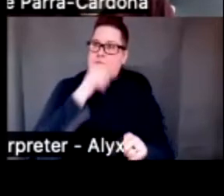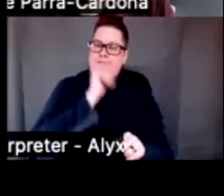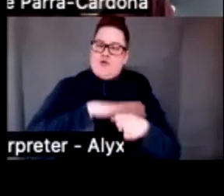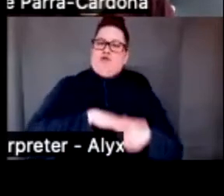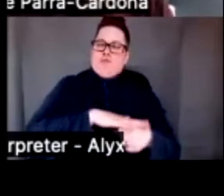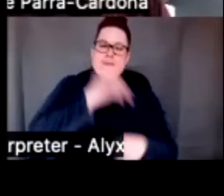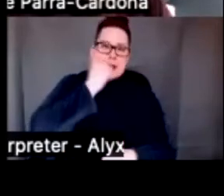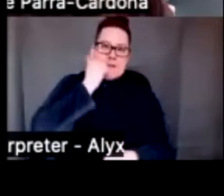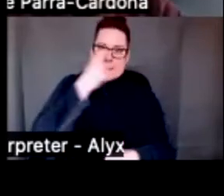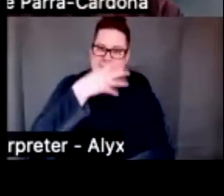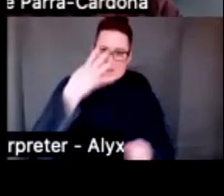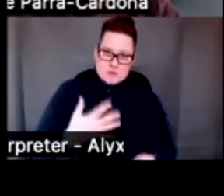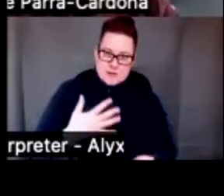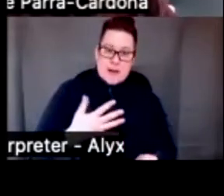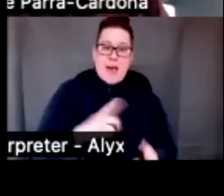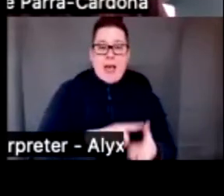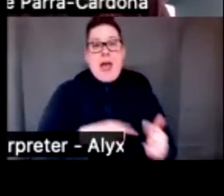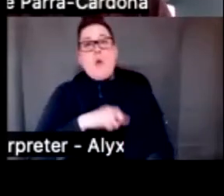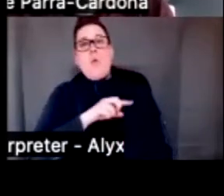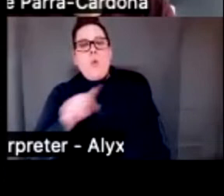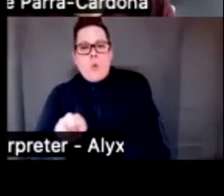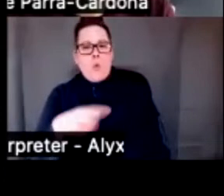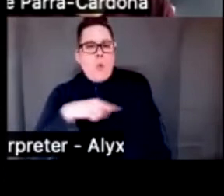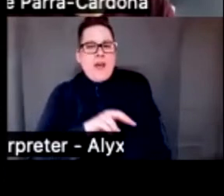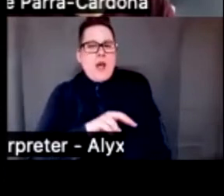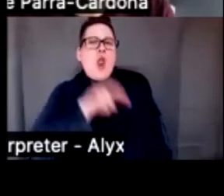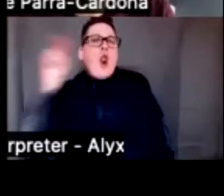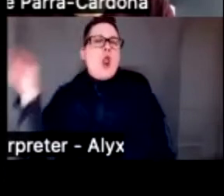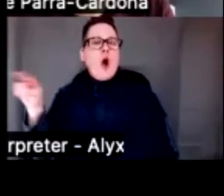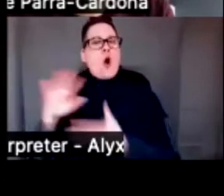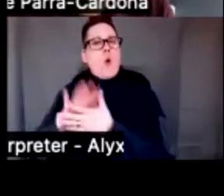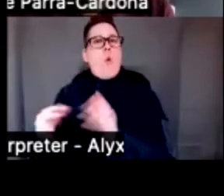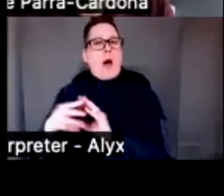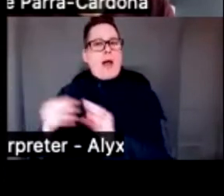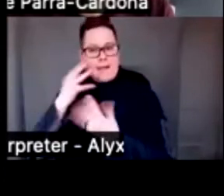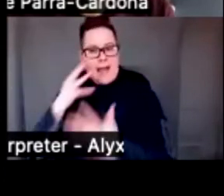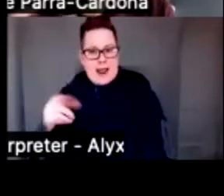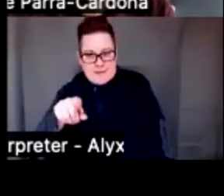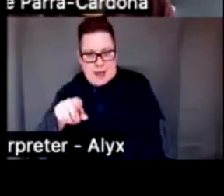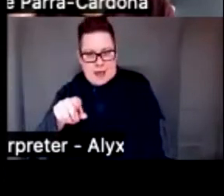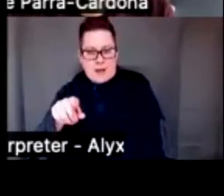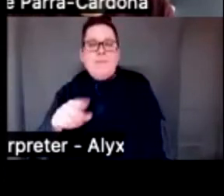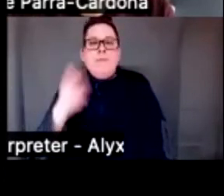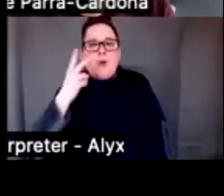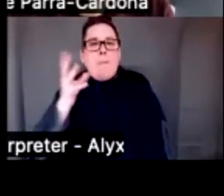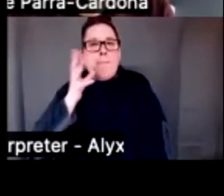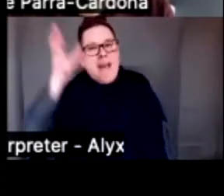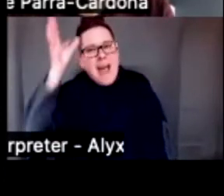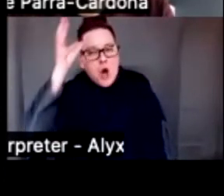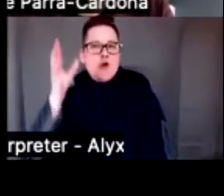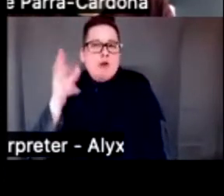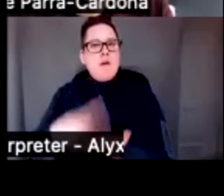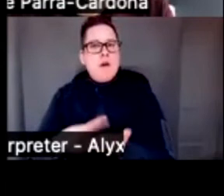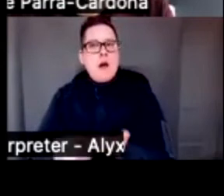we went back to the qualitative data of this slope, parents started disclosing to us,